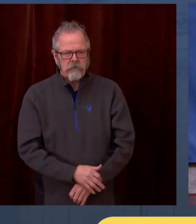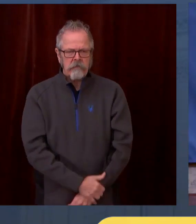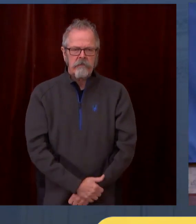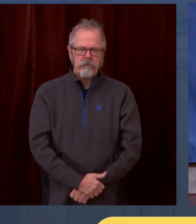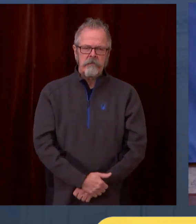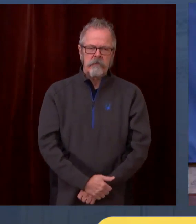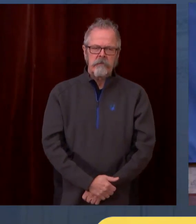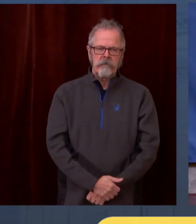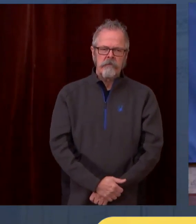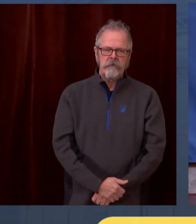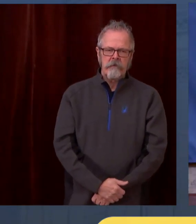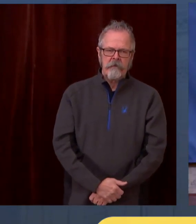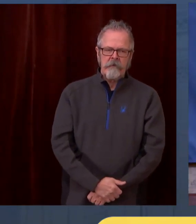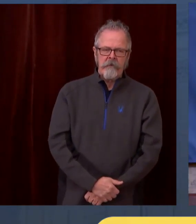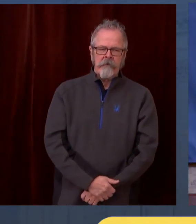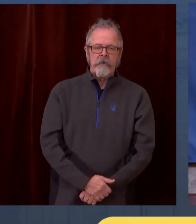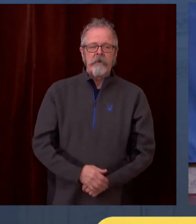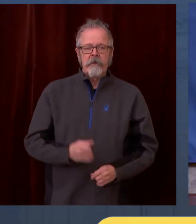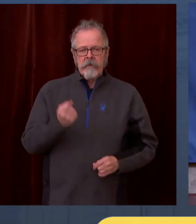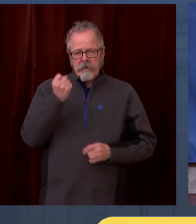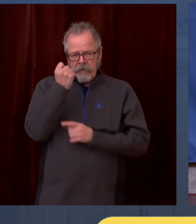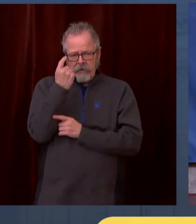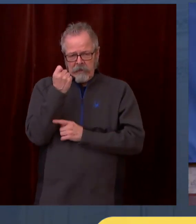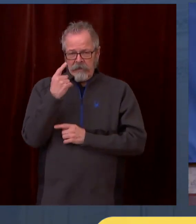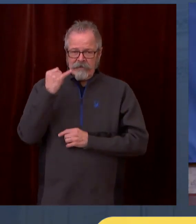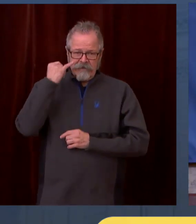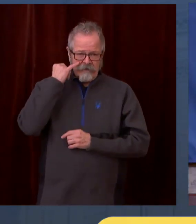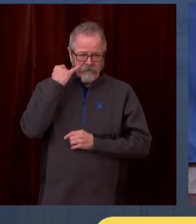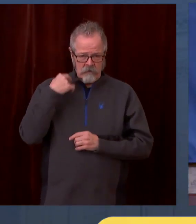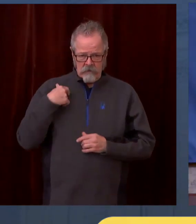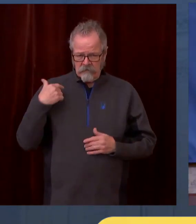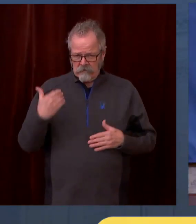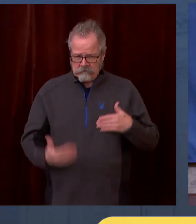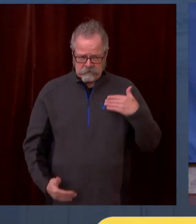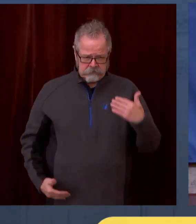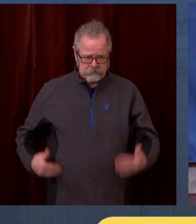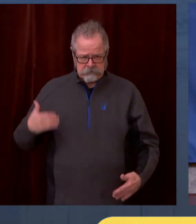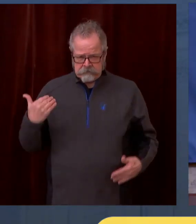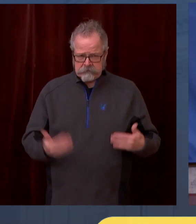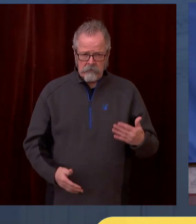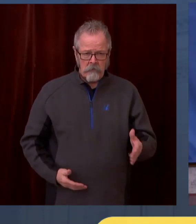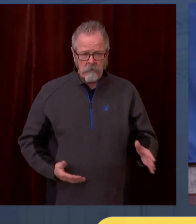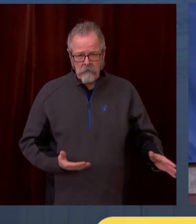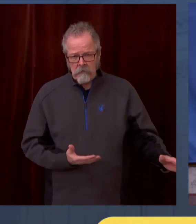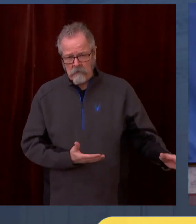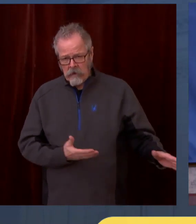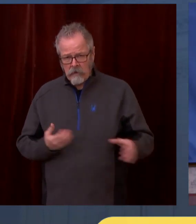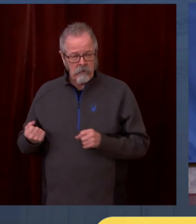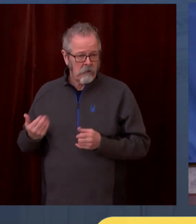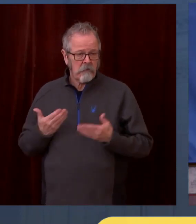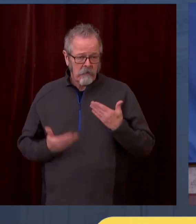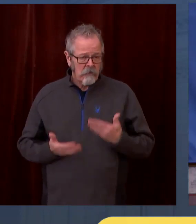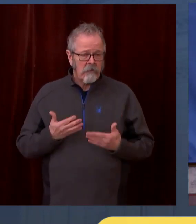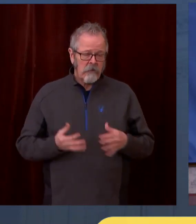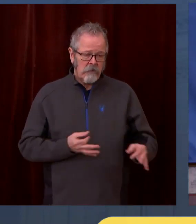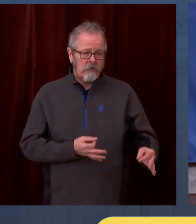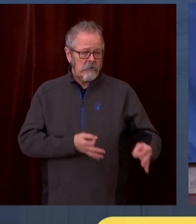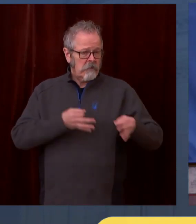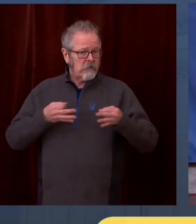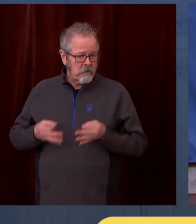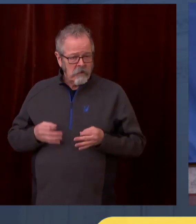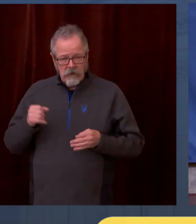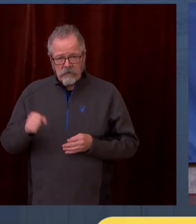increases dramatically, it could move up from May 1st. That is a, that's a possibility. And the more people get in to get these